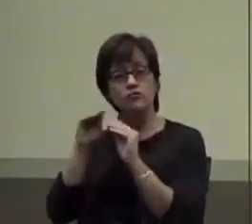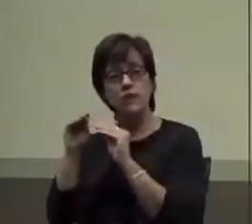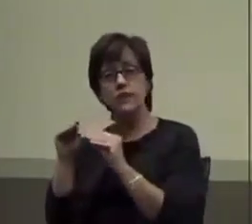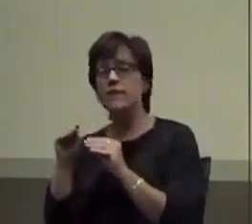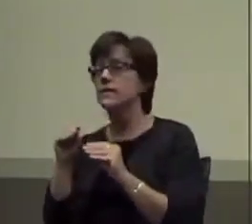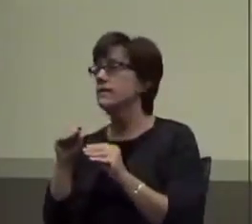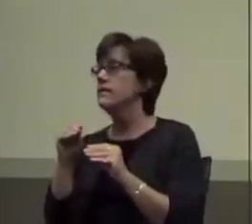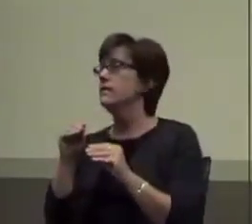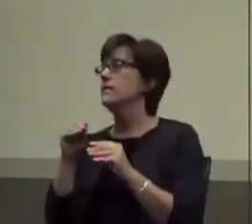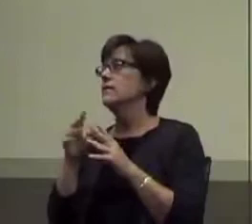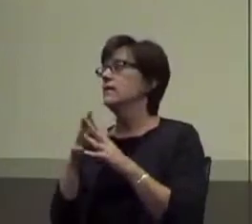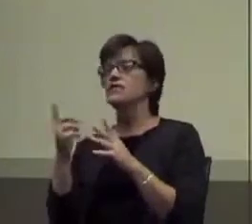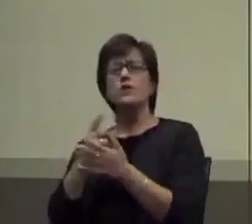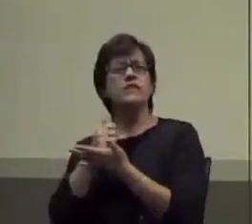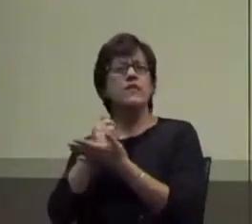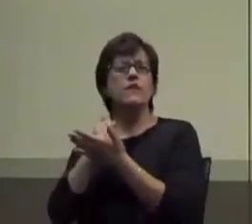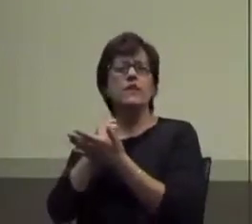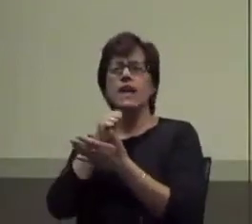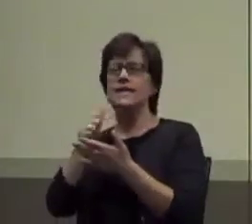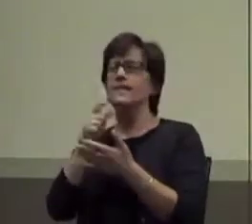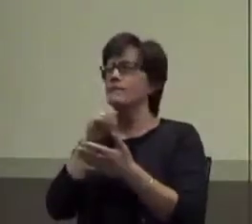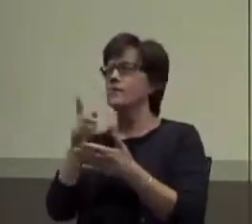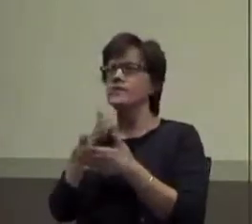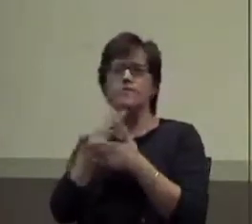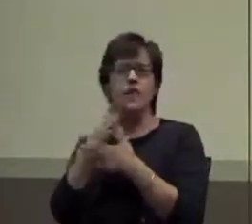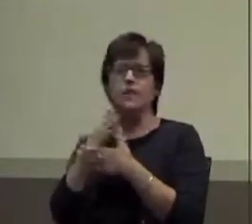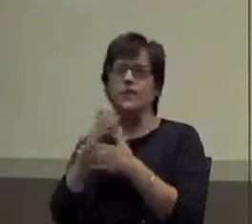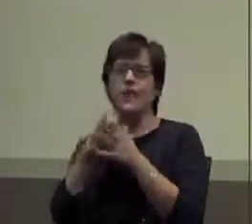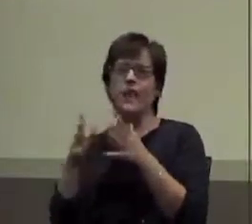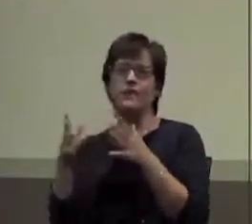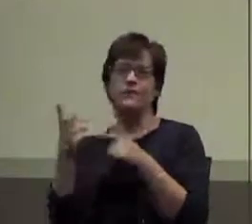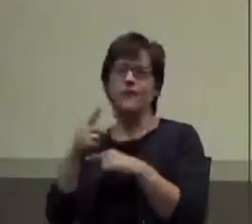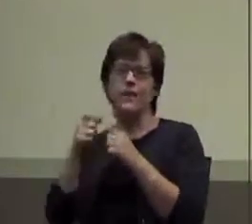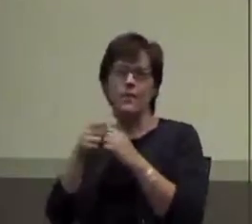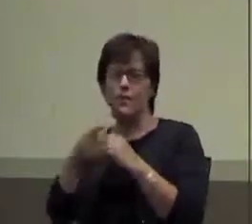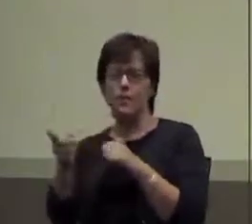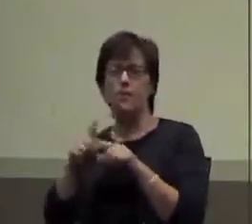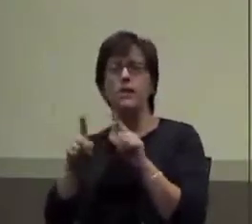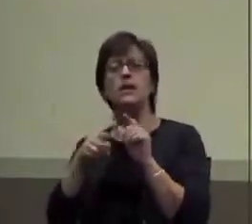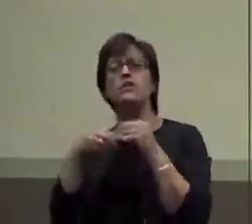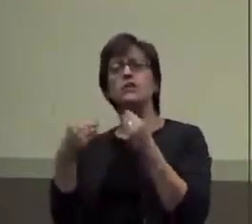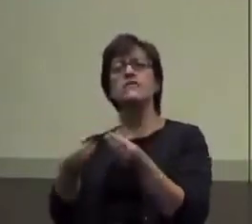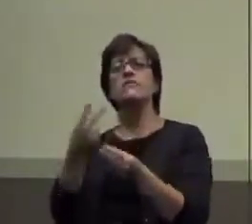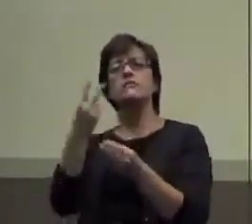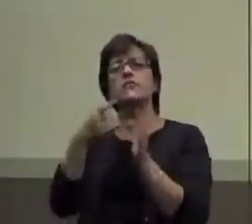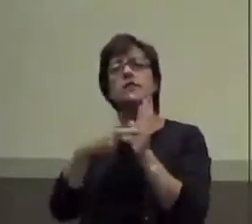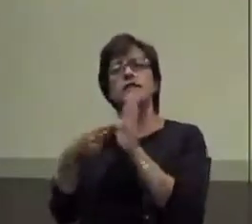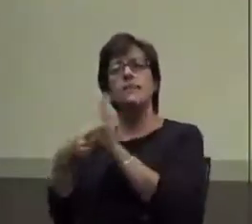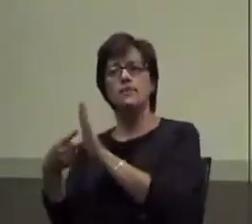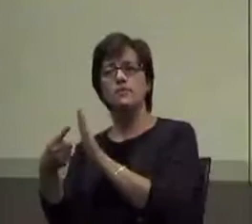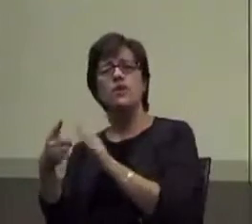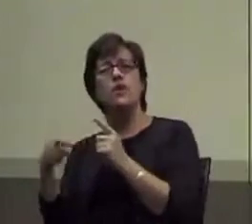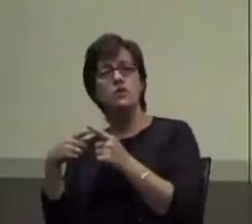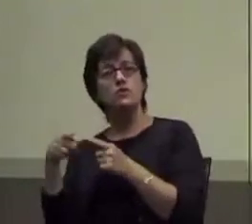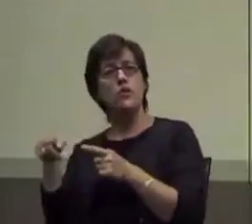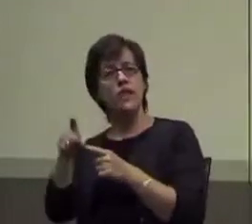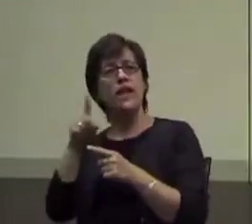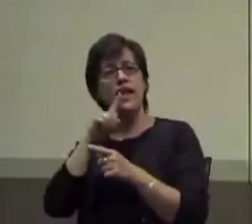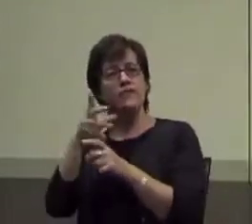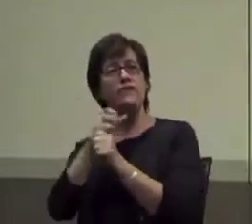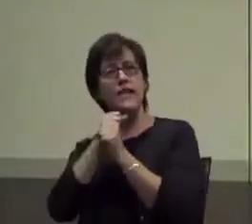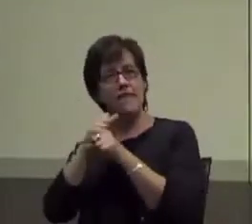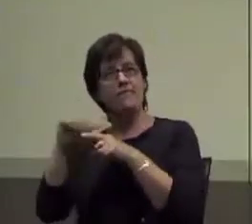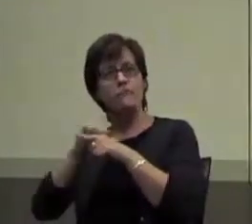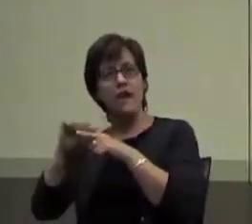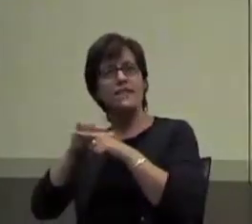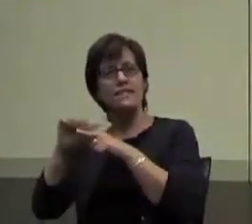with you guys to actually give them these two examples when they come into your fourth session so they actually get to practice